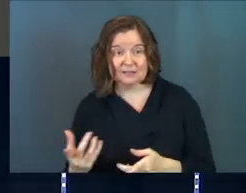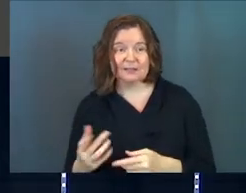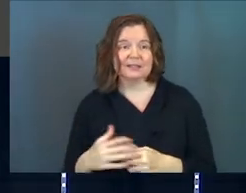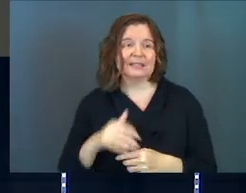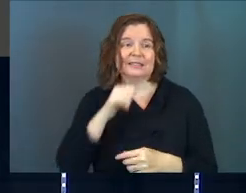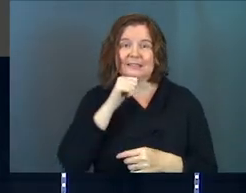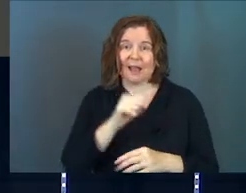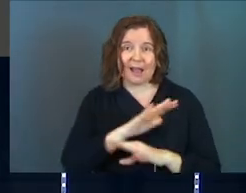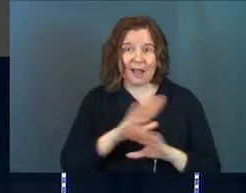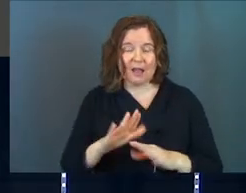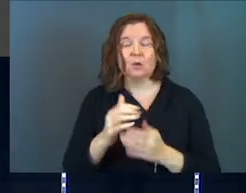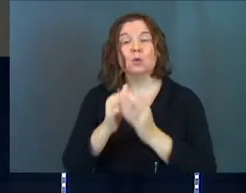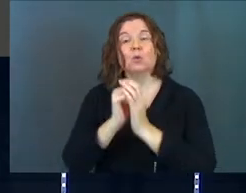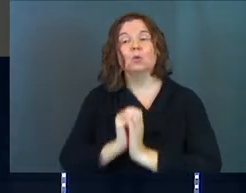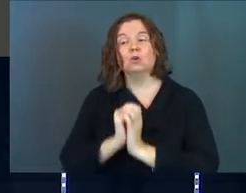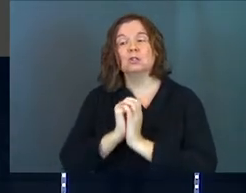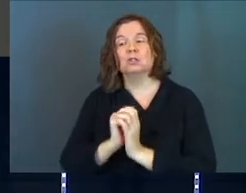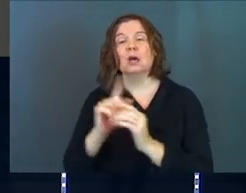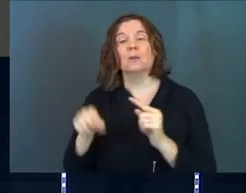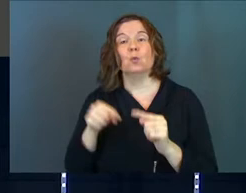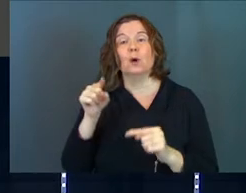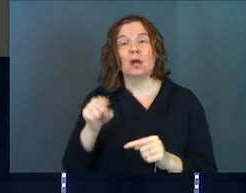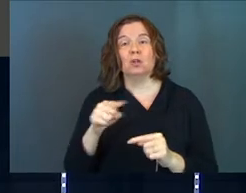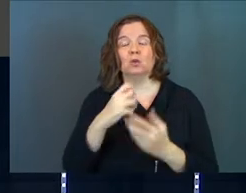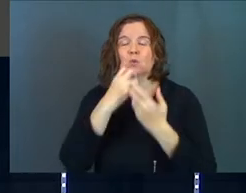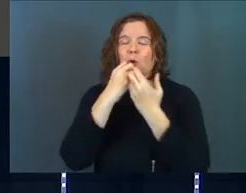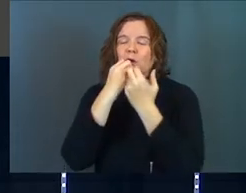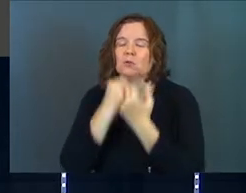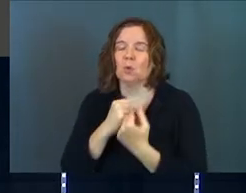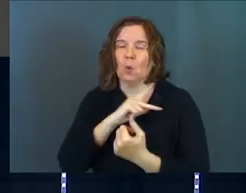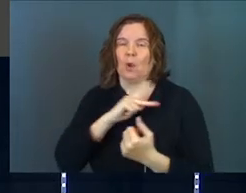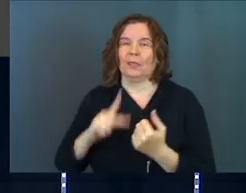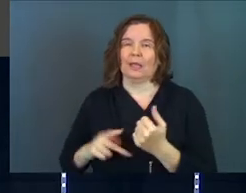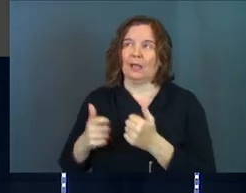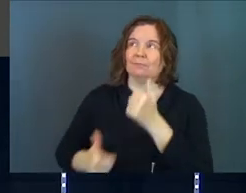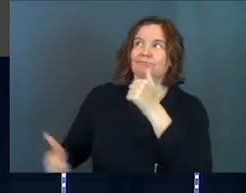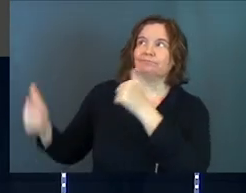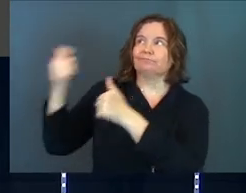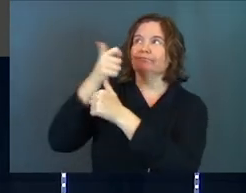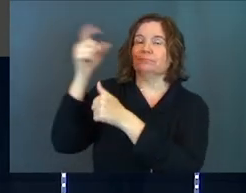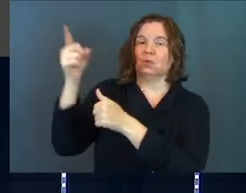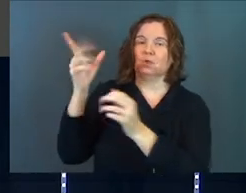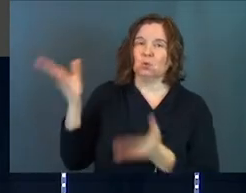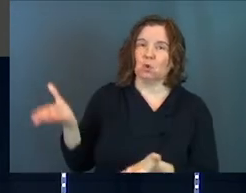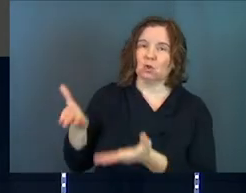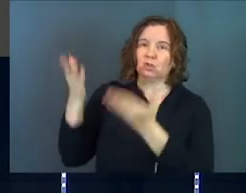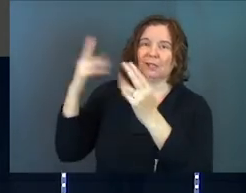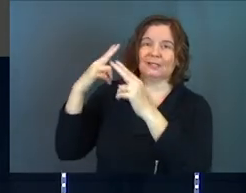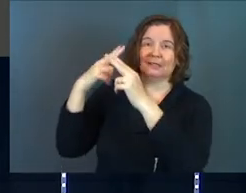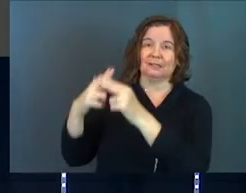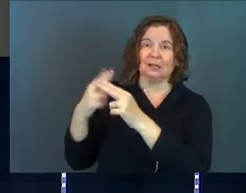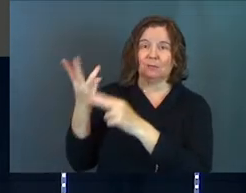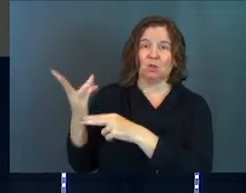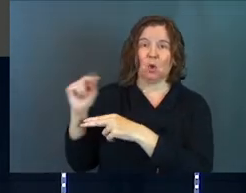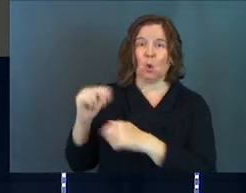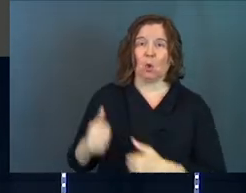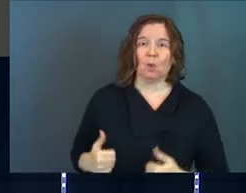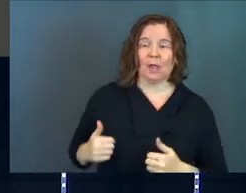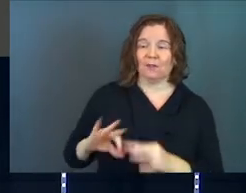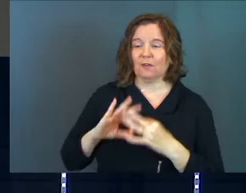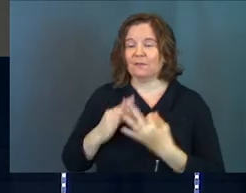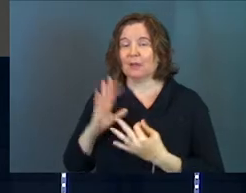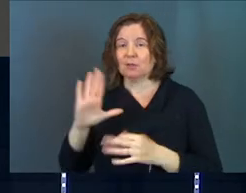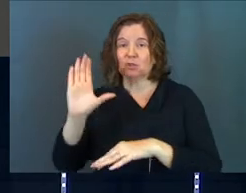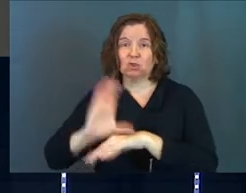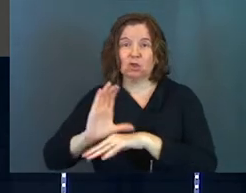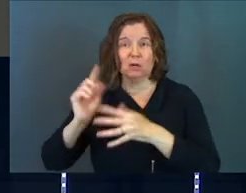It's not. Worship is when you adore the king of the universe. You exalt his name in your own life, in your family,